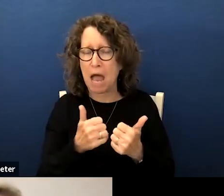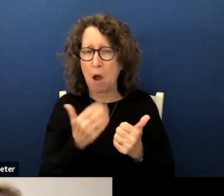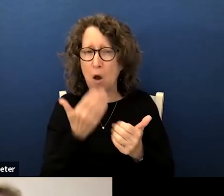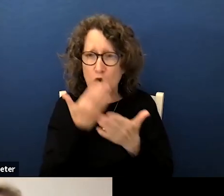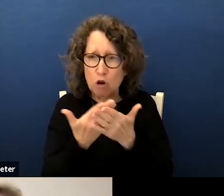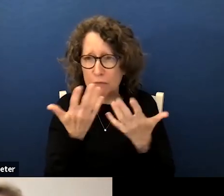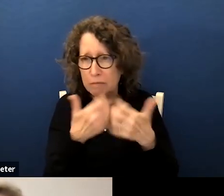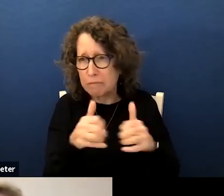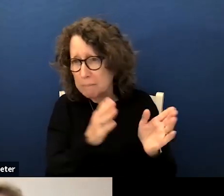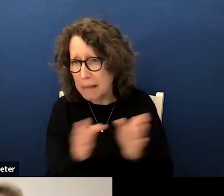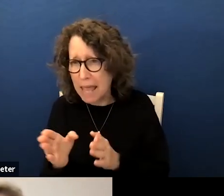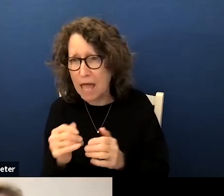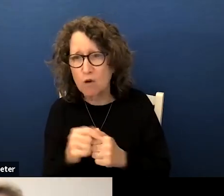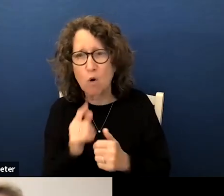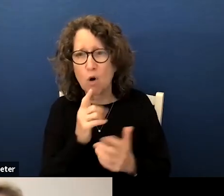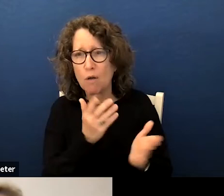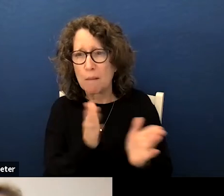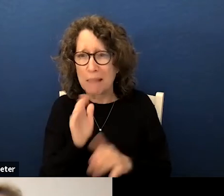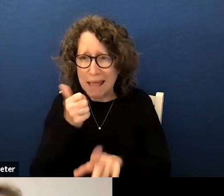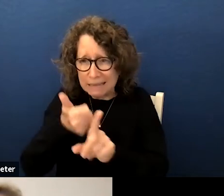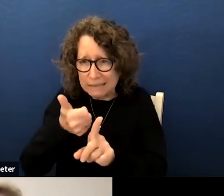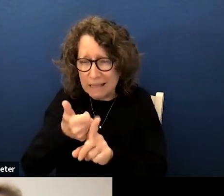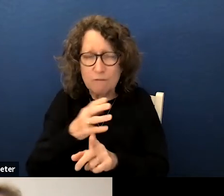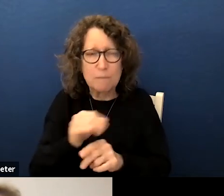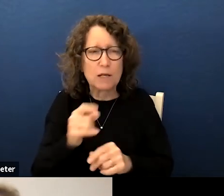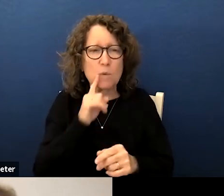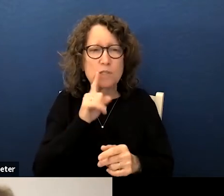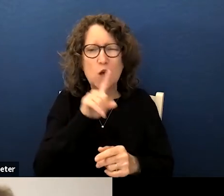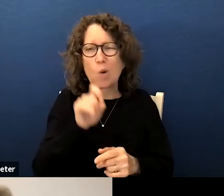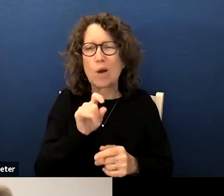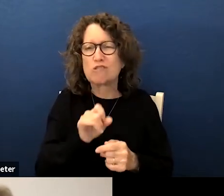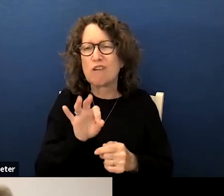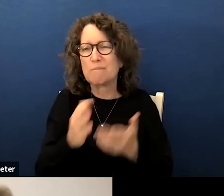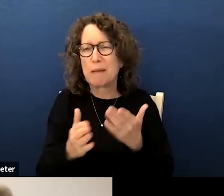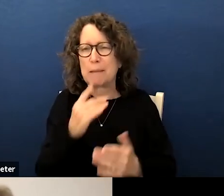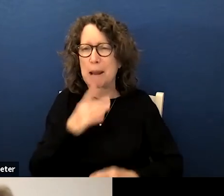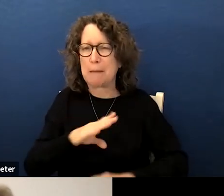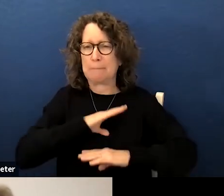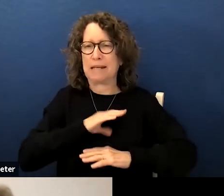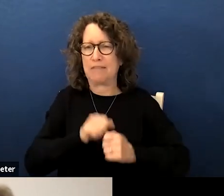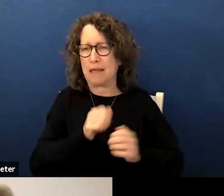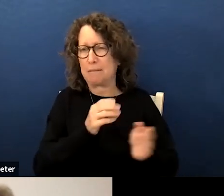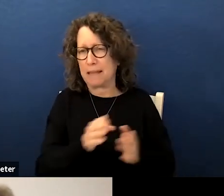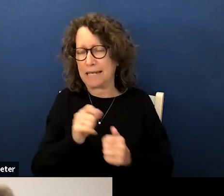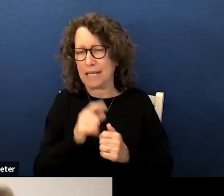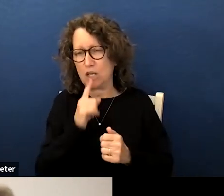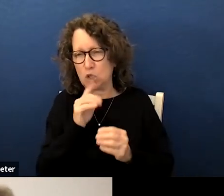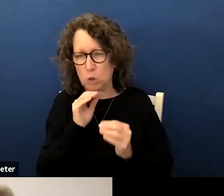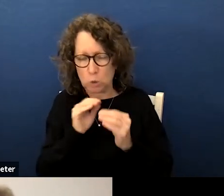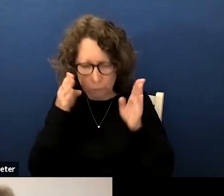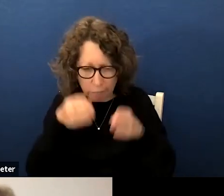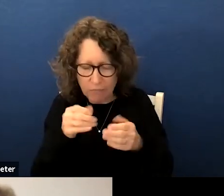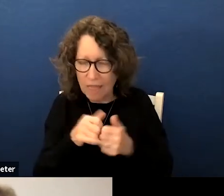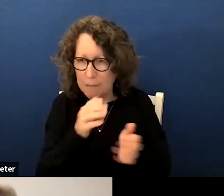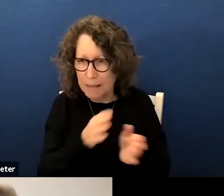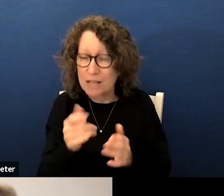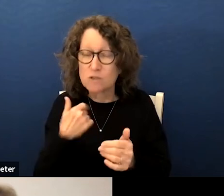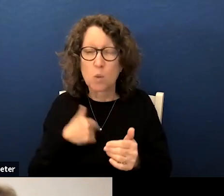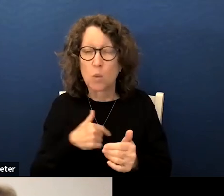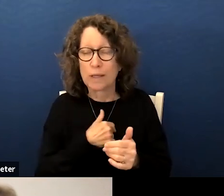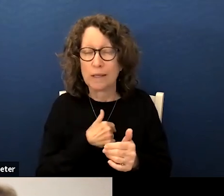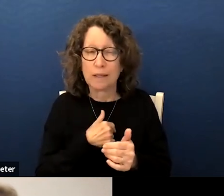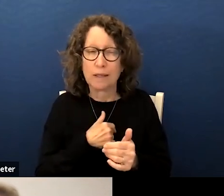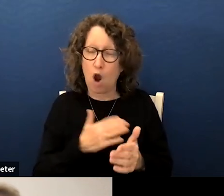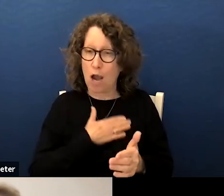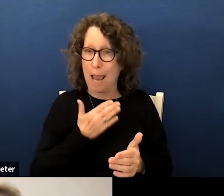was what the plan was in place but it was a question of maybe not meeting that plan and need to remediate that plan so we're